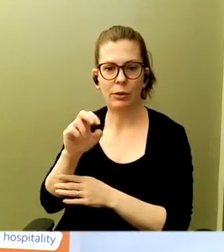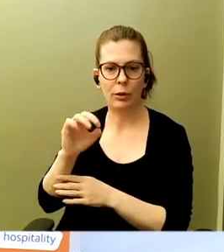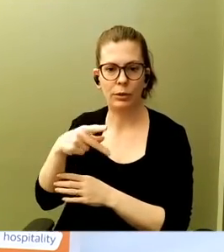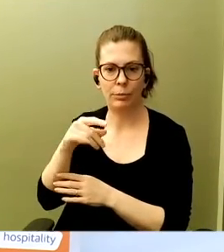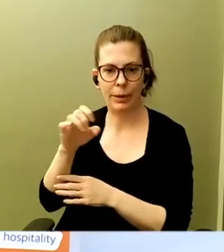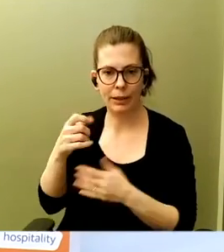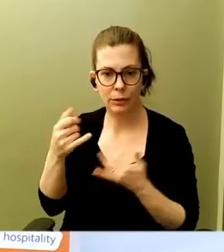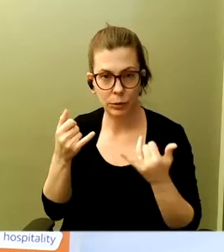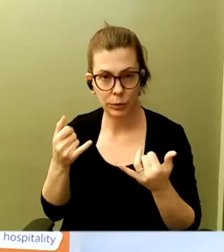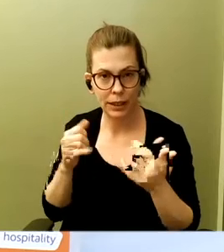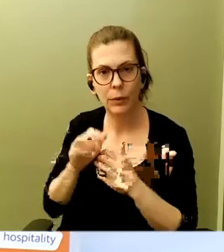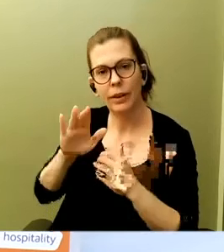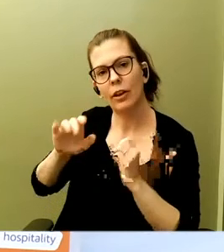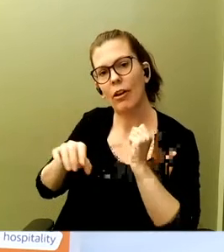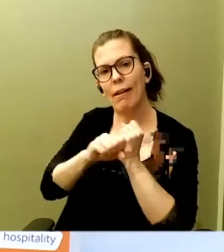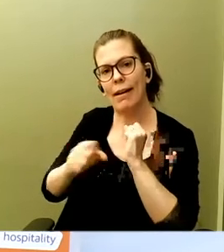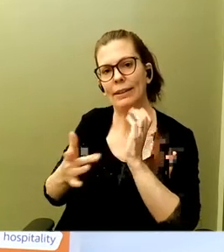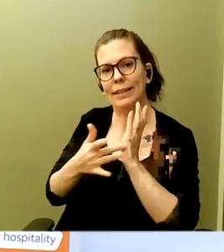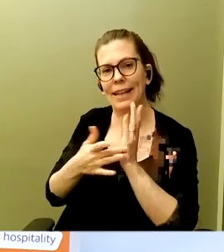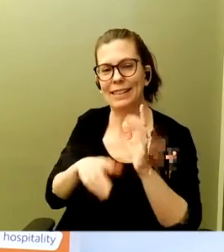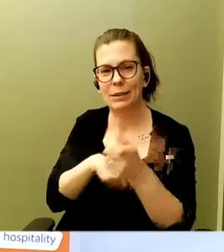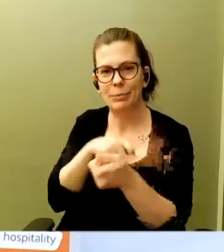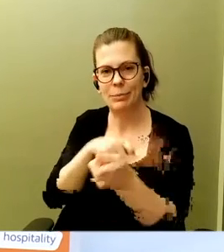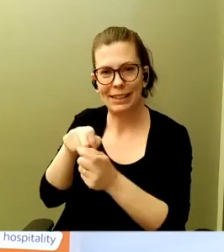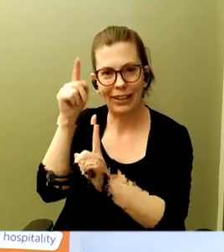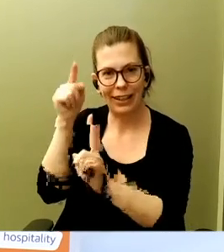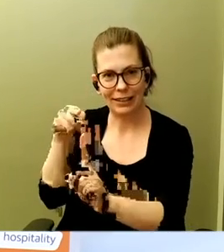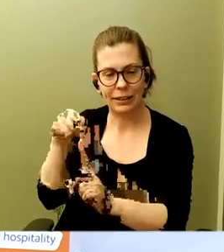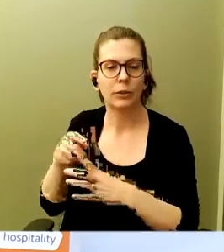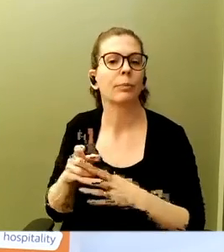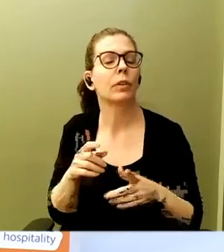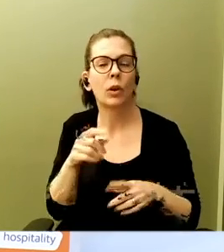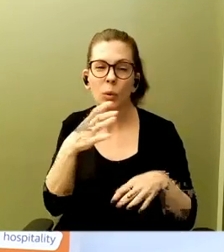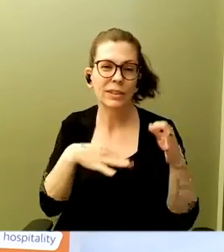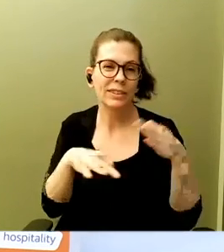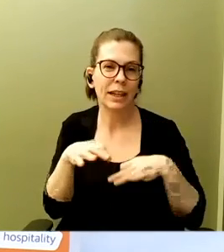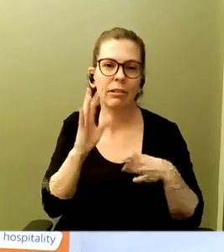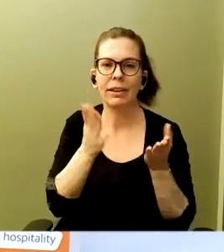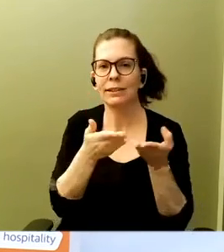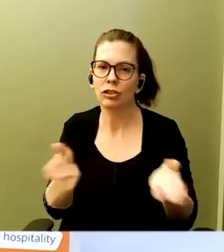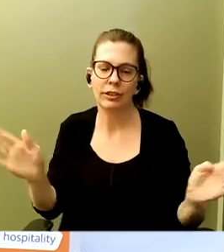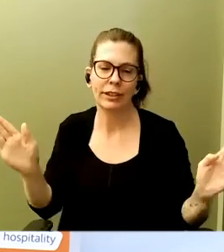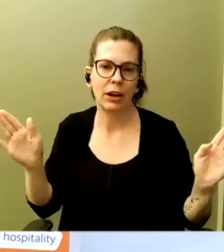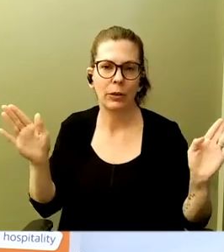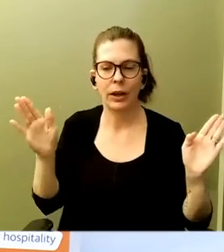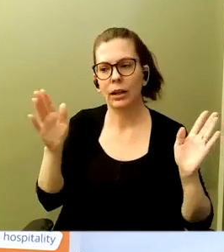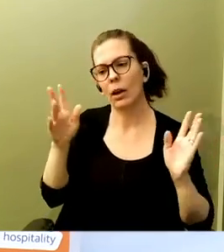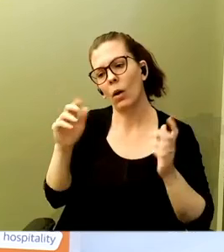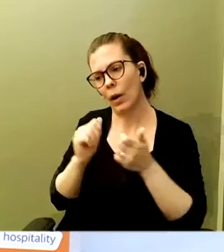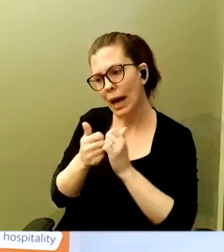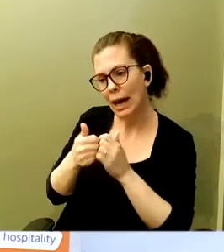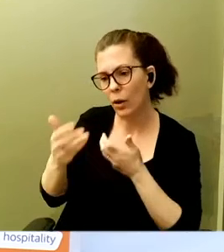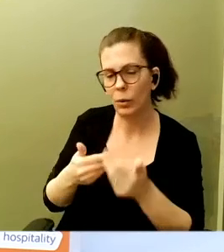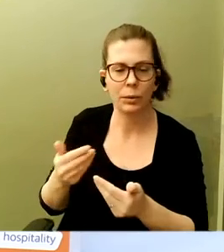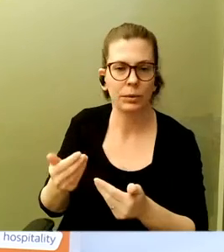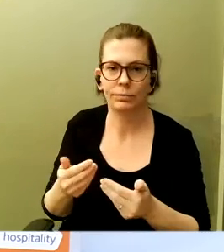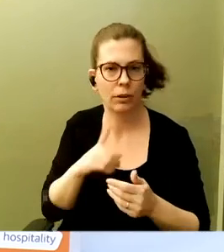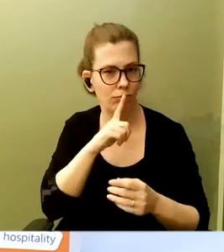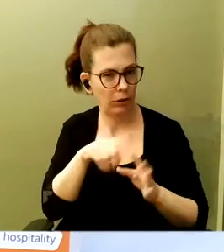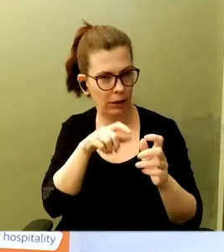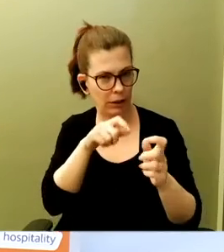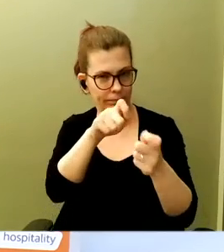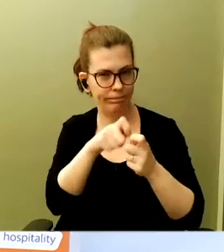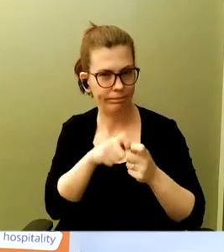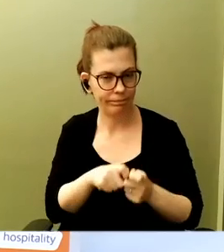are ad tech specific. So instead of just sort of a generic how to do Aerospy, it's really prescriptive for ad tech.